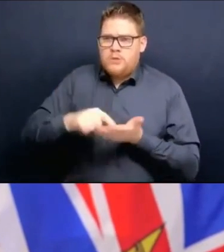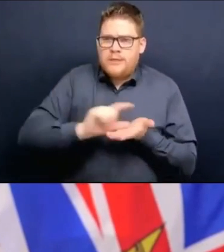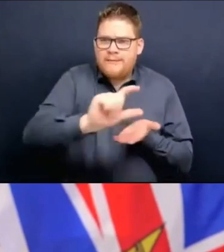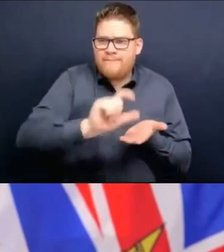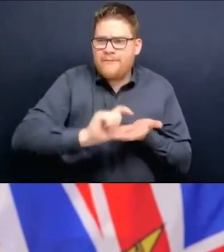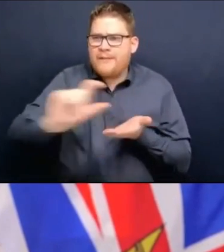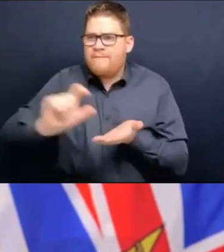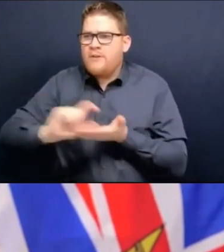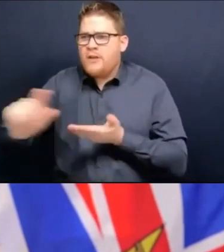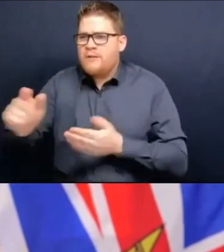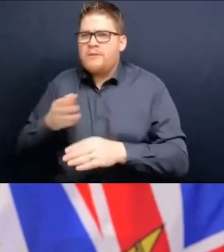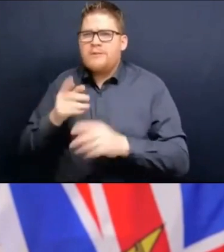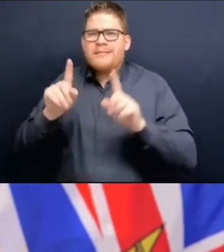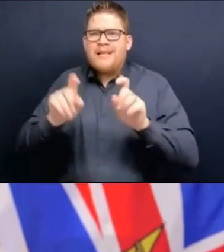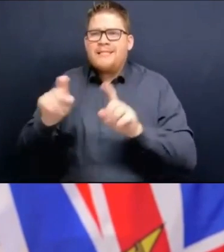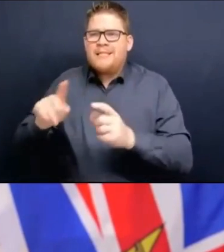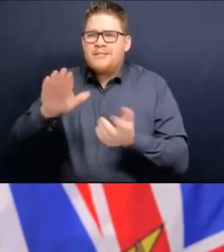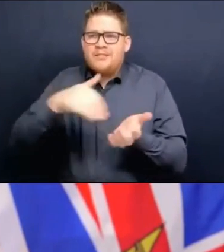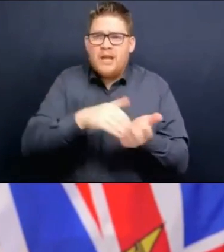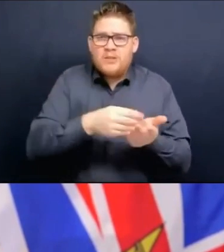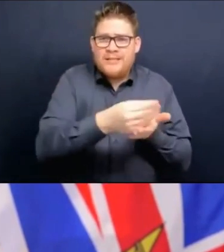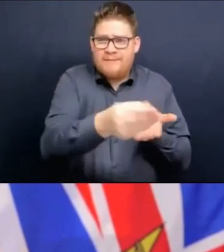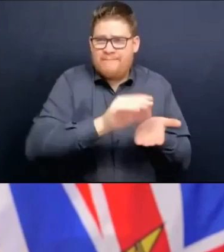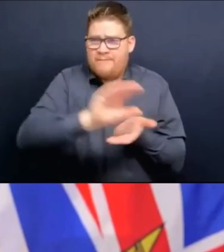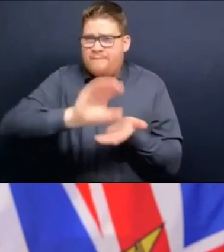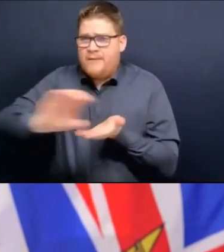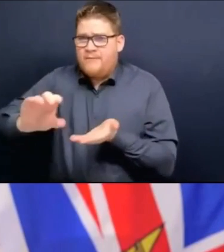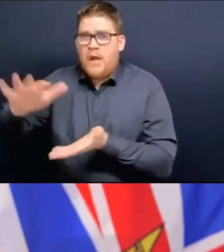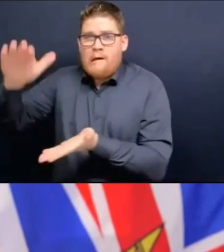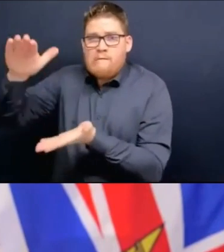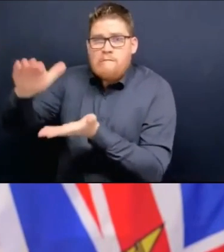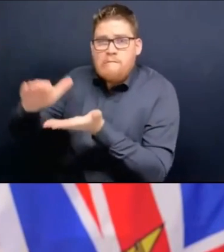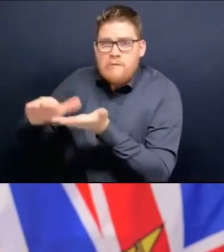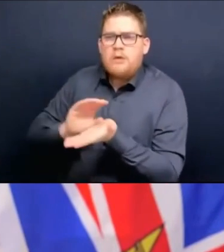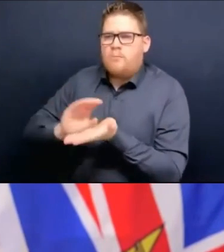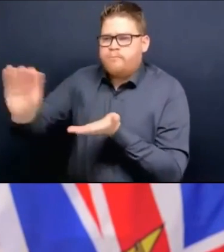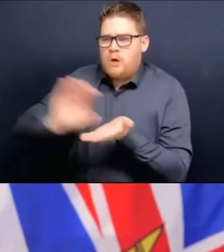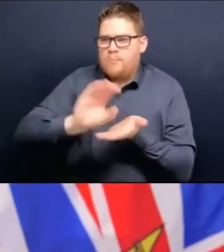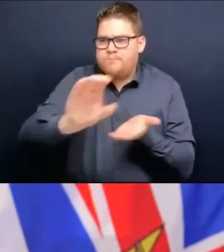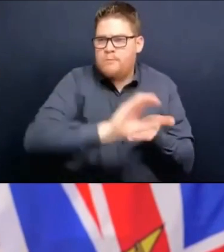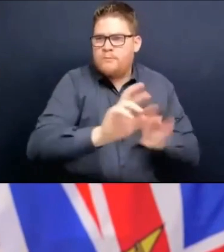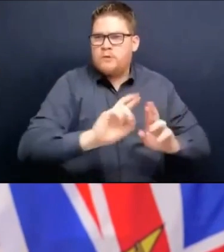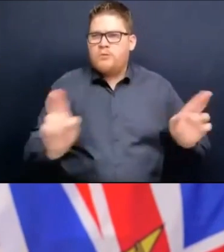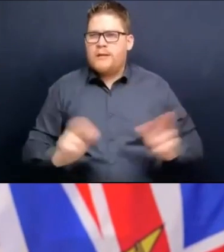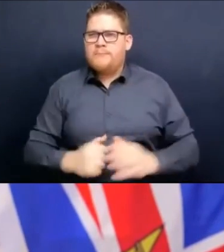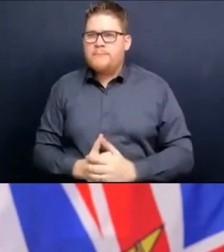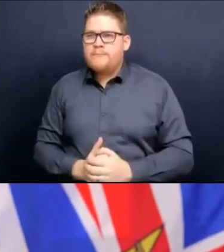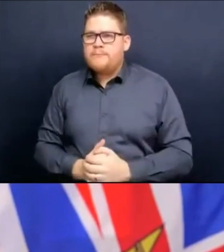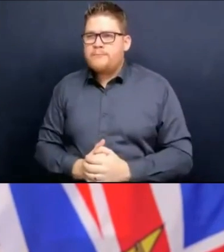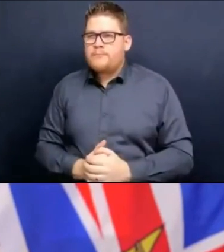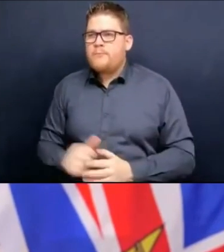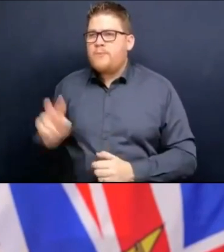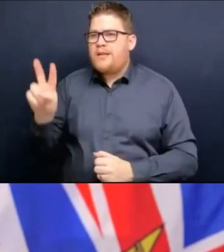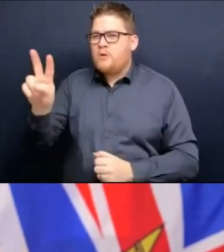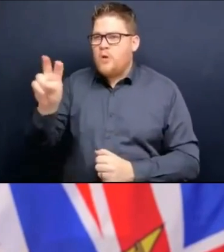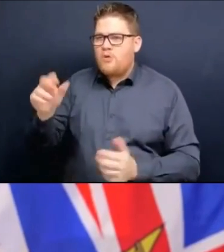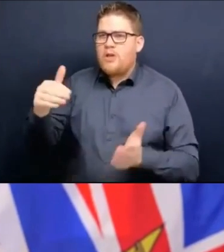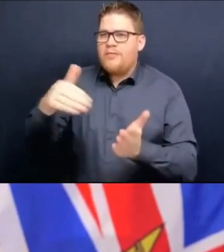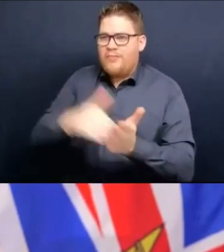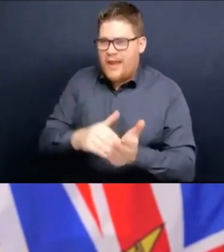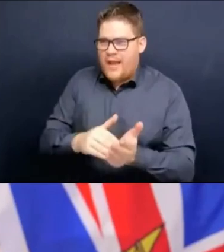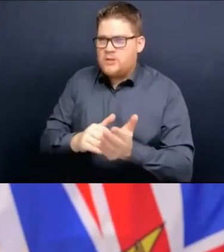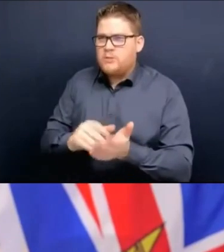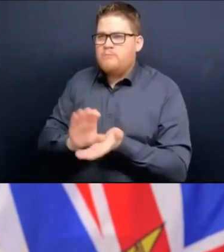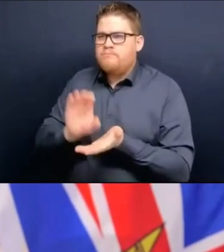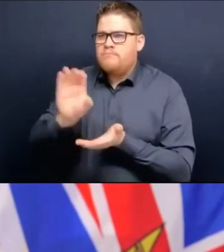sites across BC to replenish their supply. As you know, they've already received millions. 200,000 to replenish supply